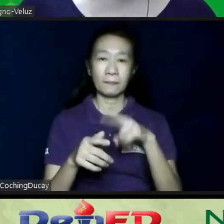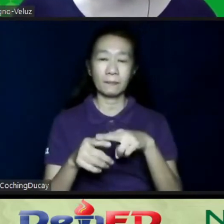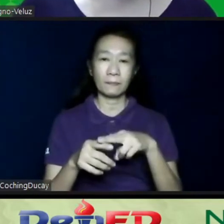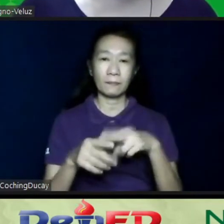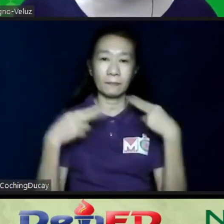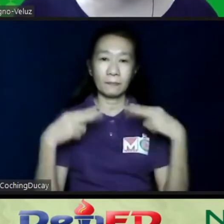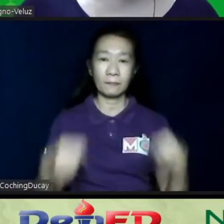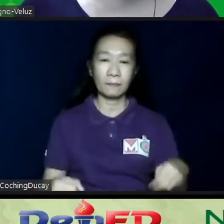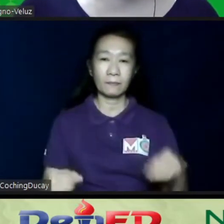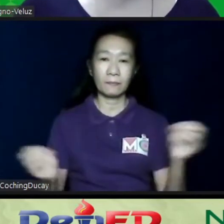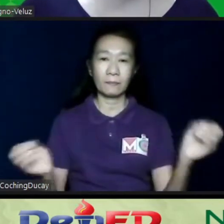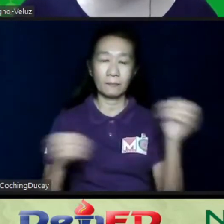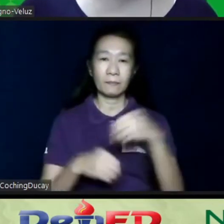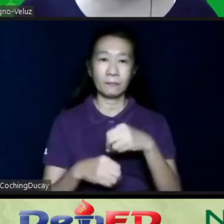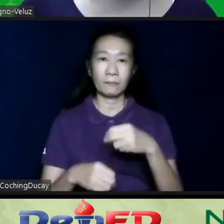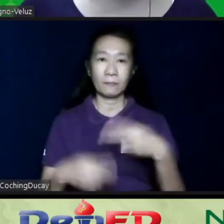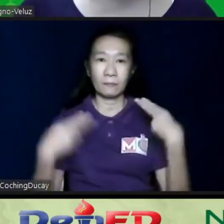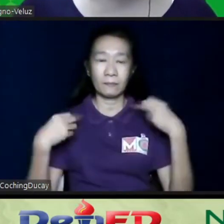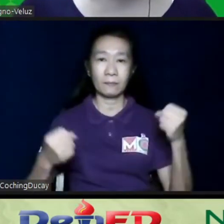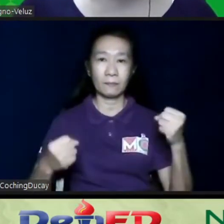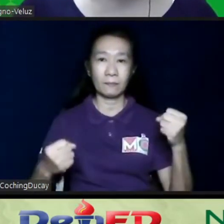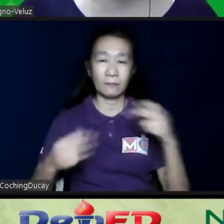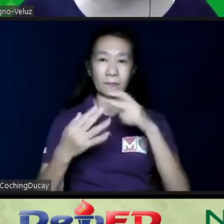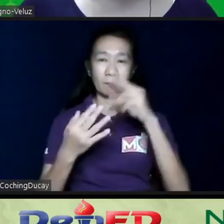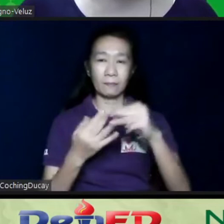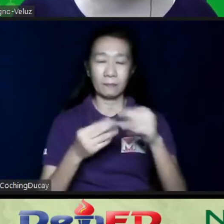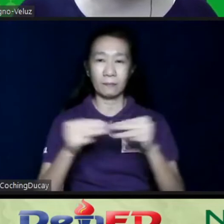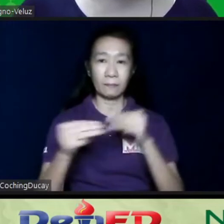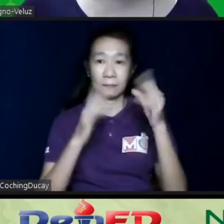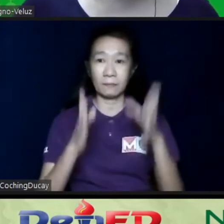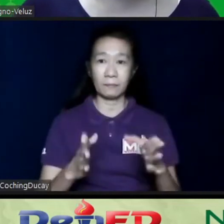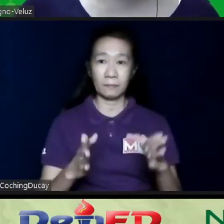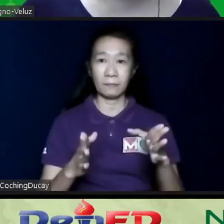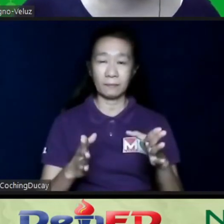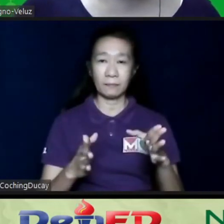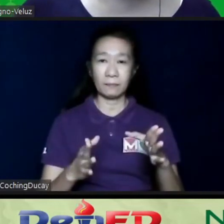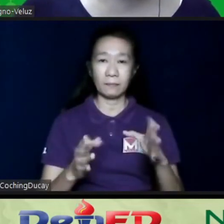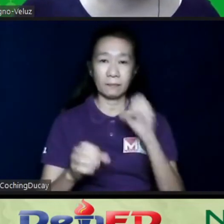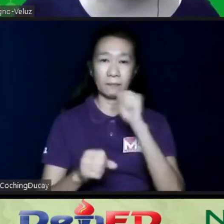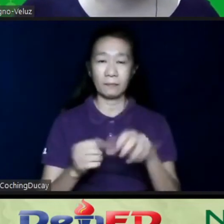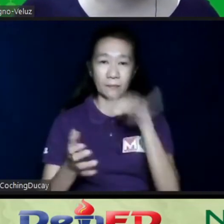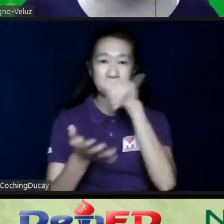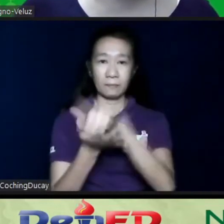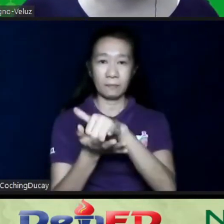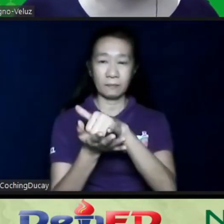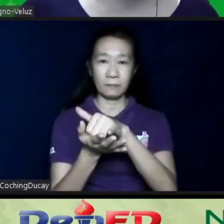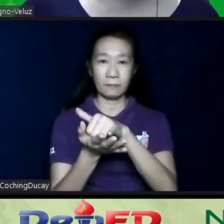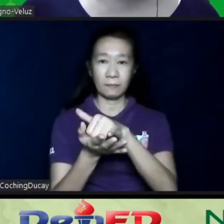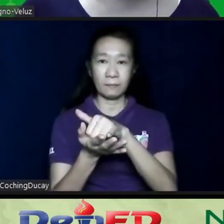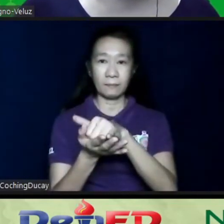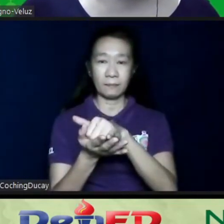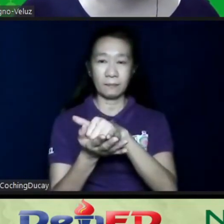officer or a health program manager, just so the